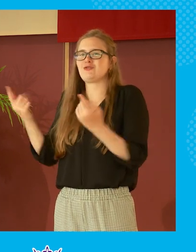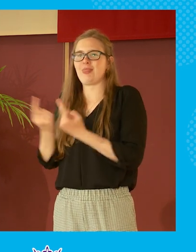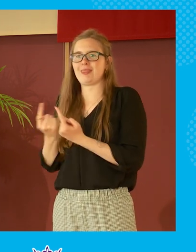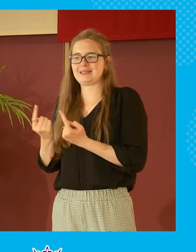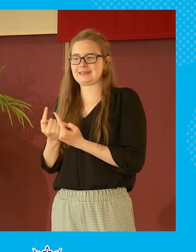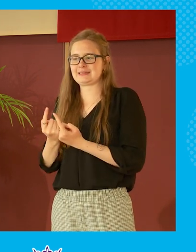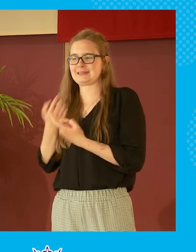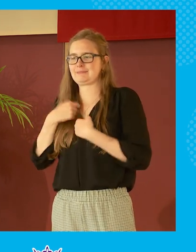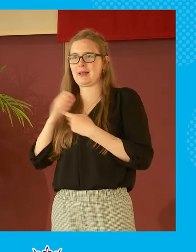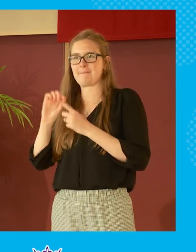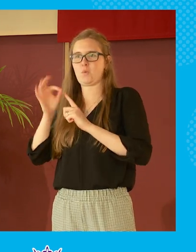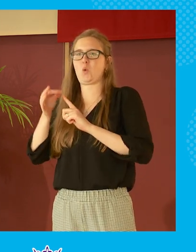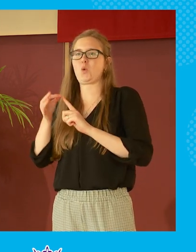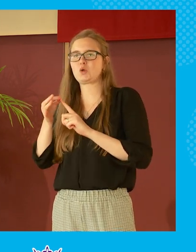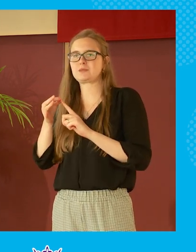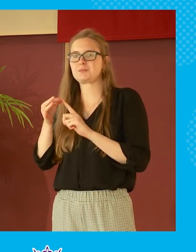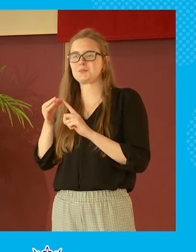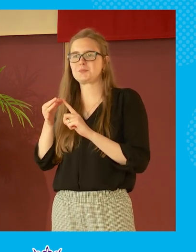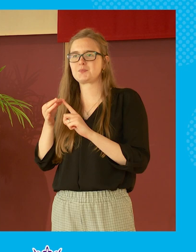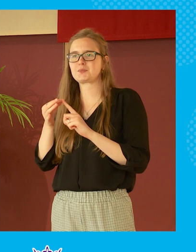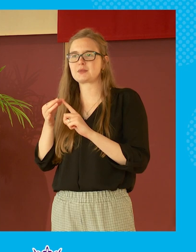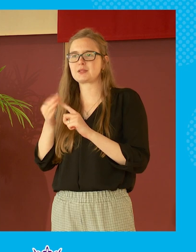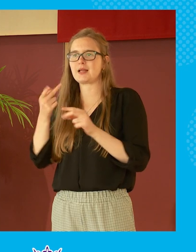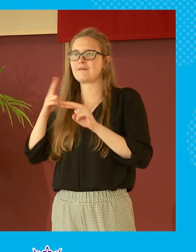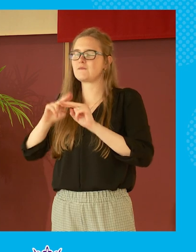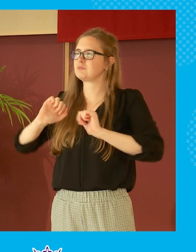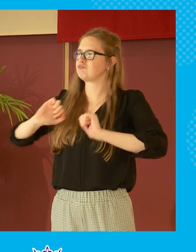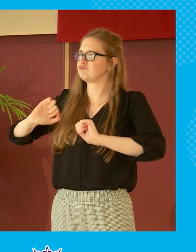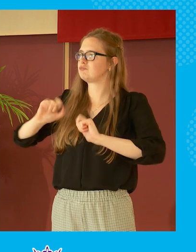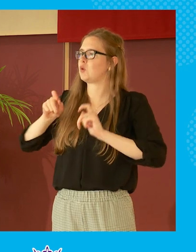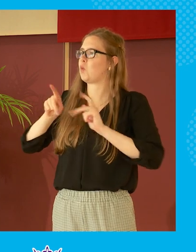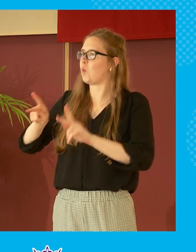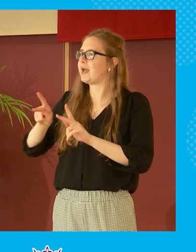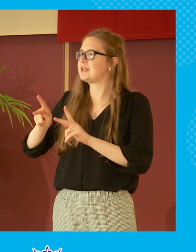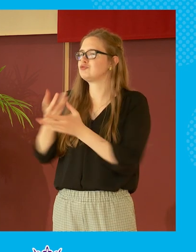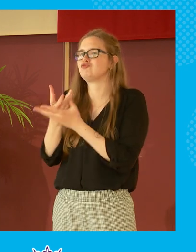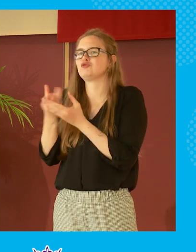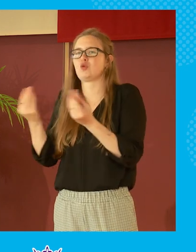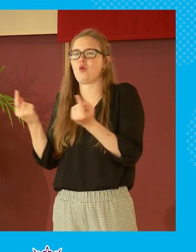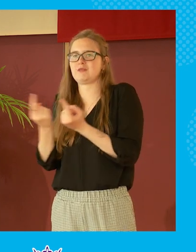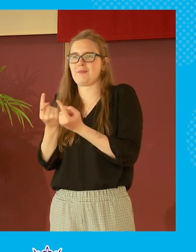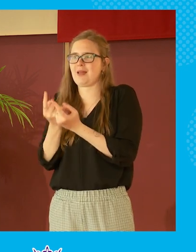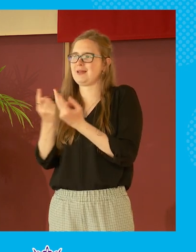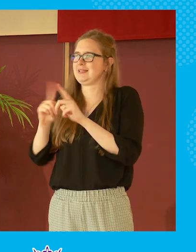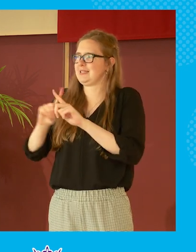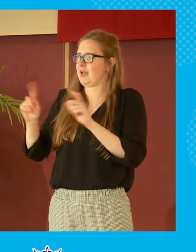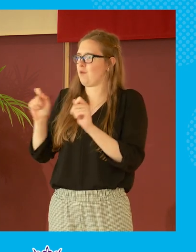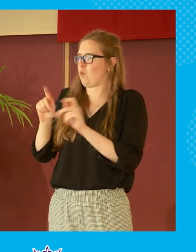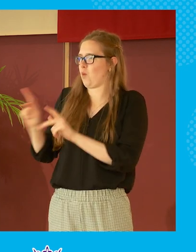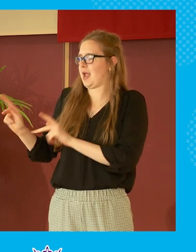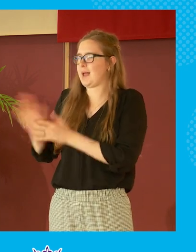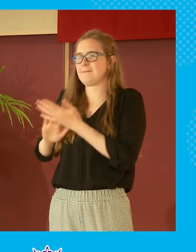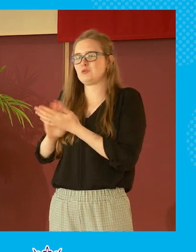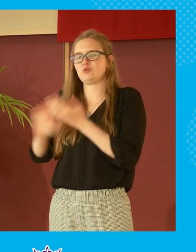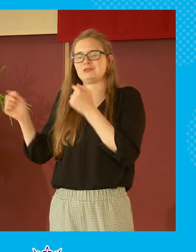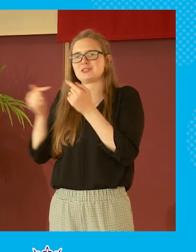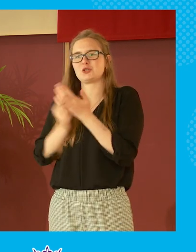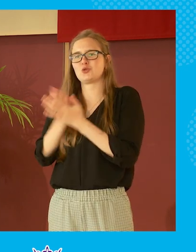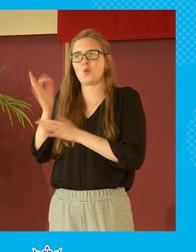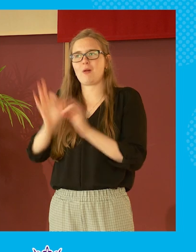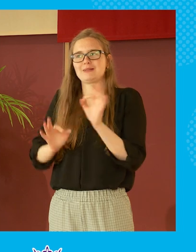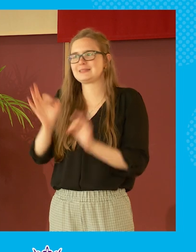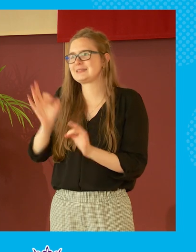i often make to people is that if there were a way to resolve something in another way we wouldn't end up discussing it in politics